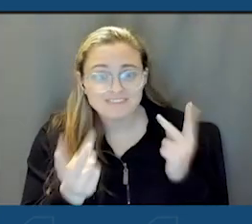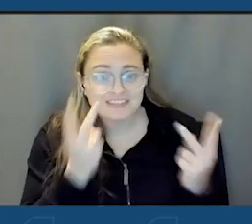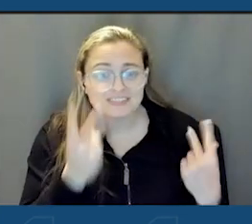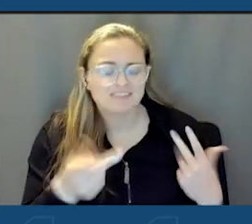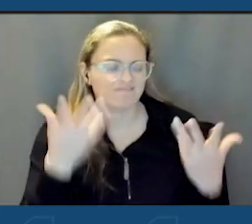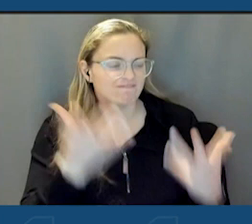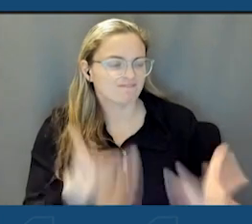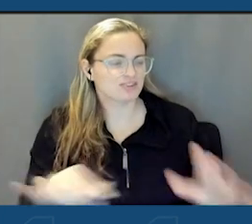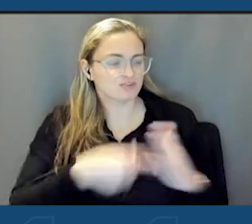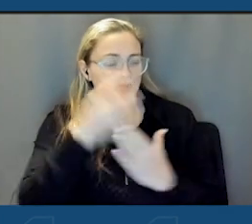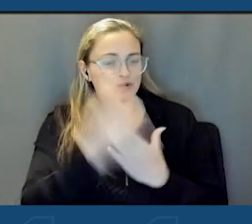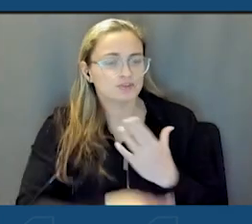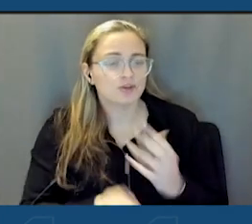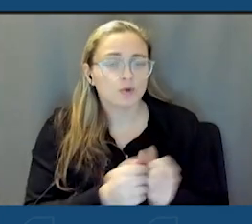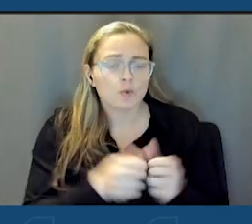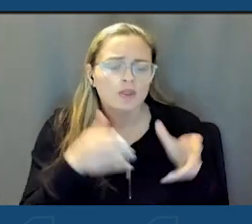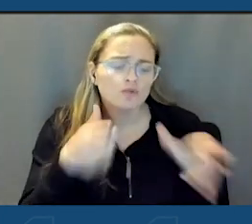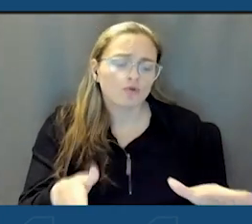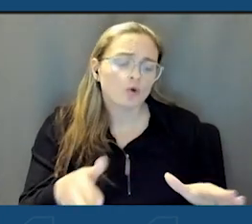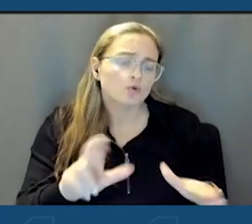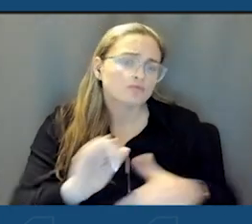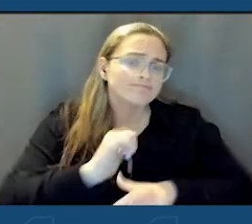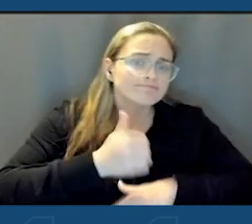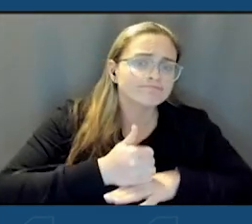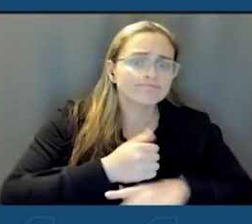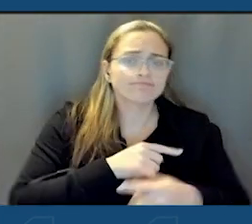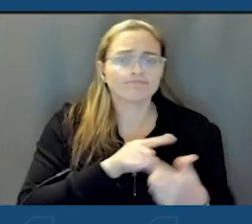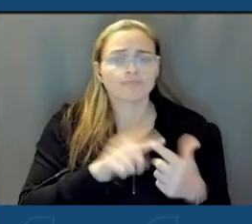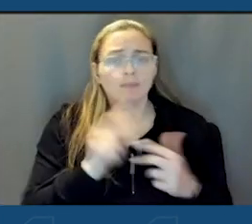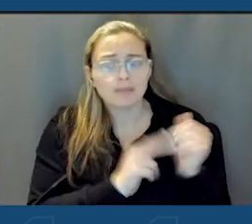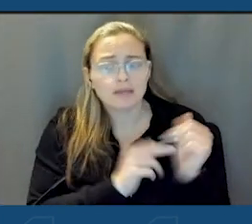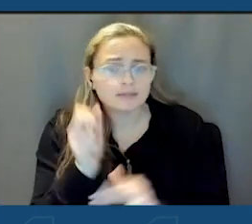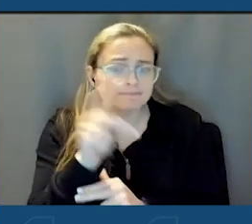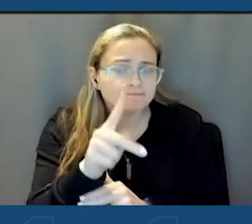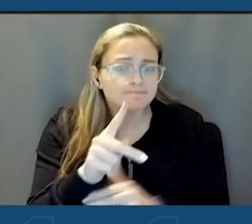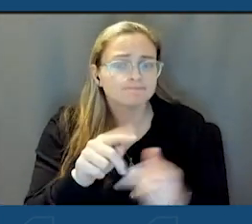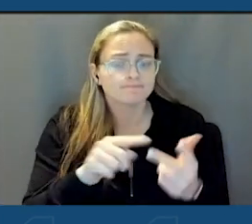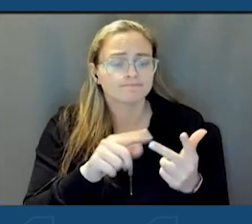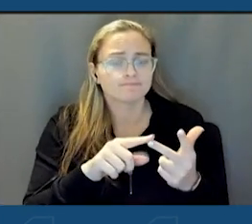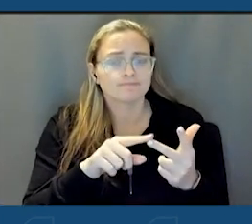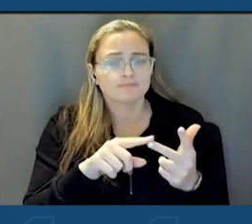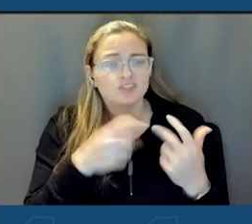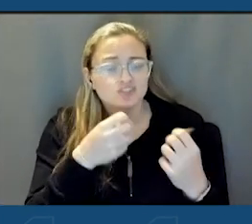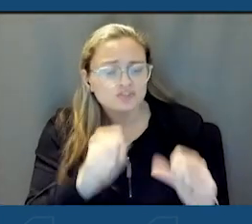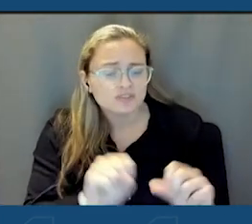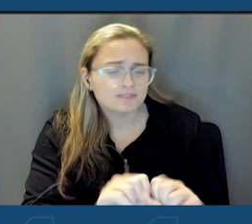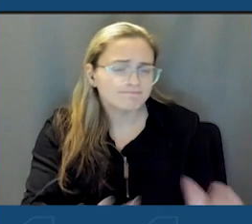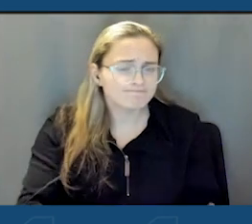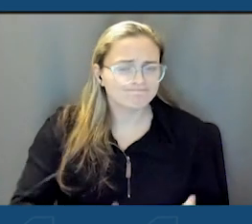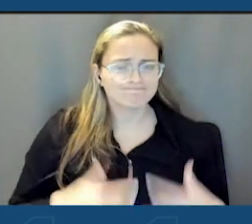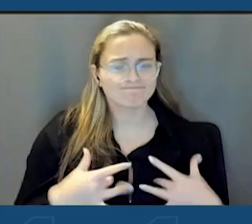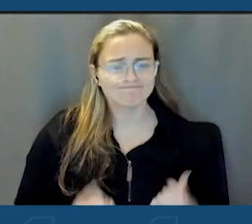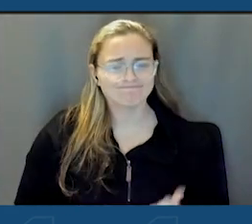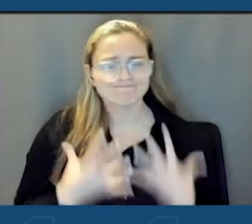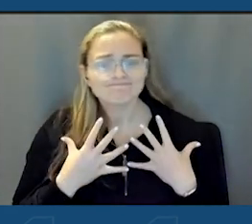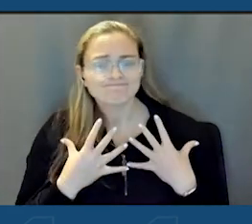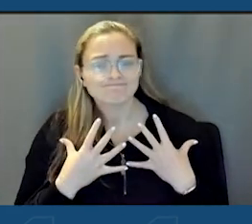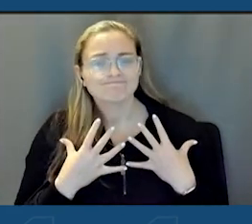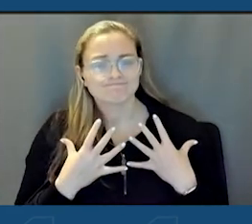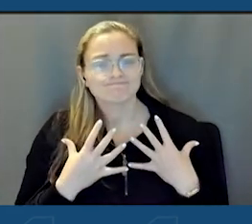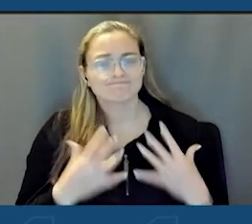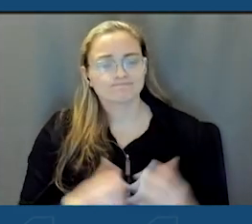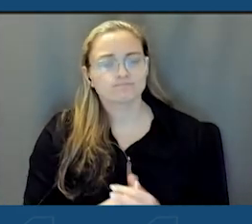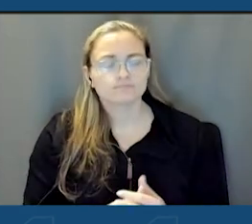project with roads redesigned, buildings restored, and streetscapes alive with activity. It is a powerful